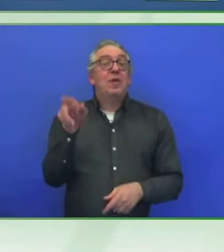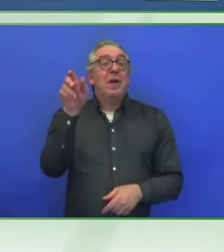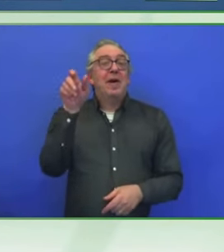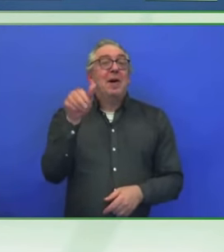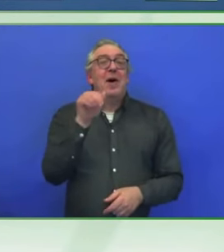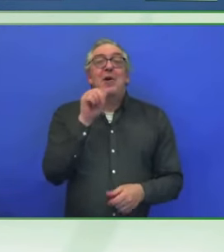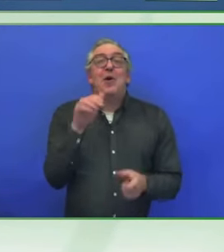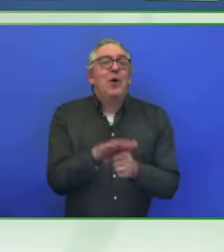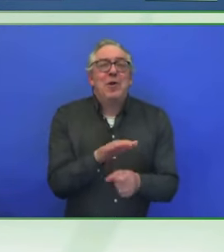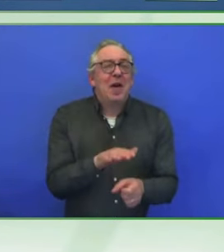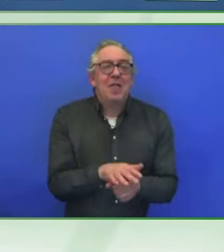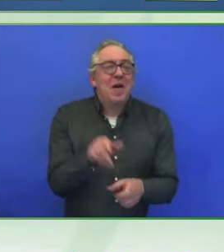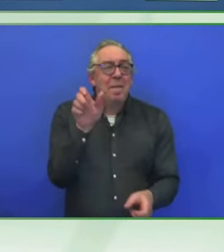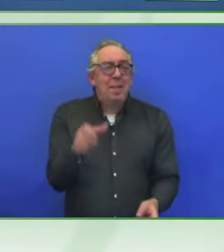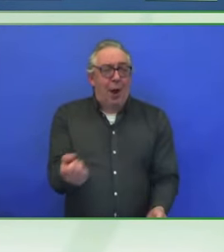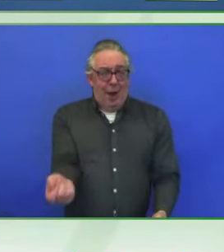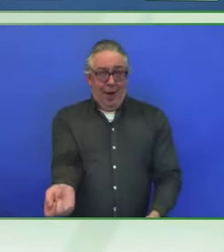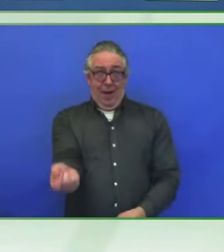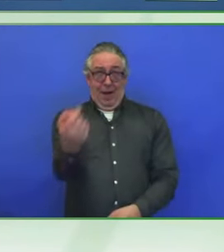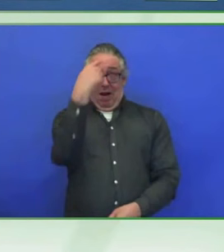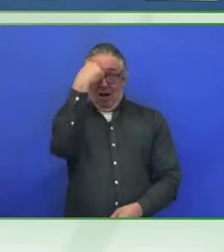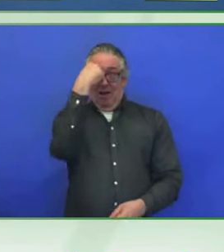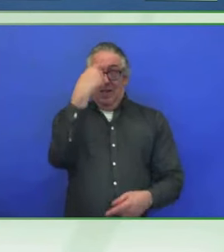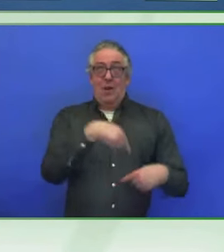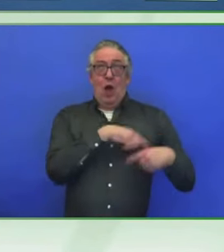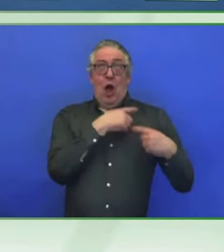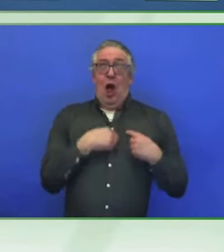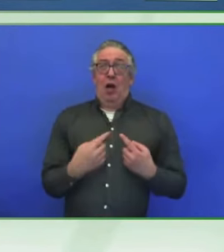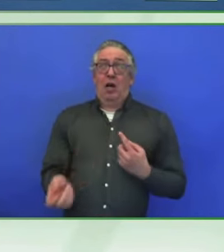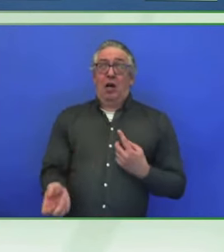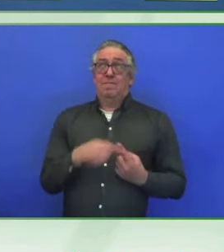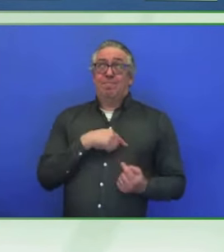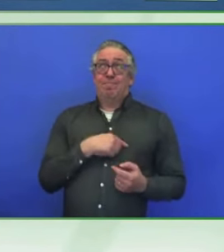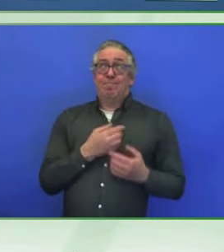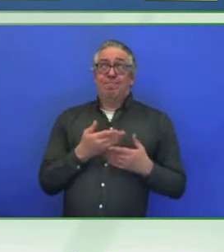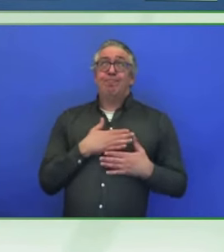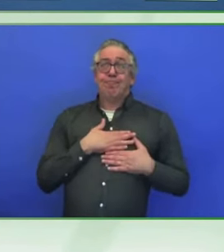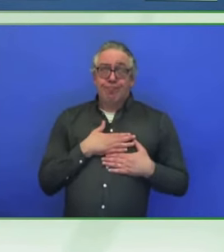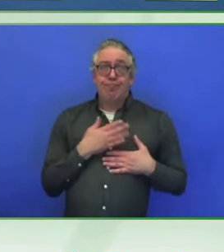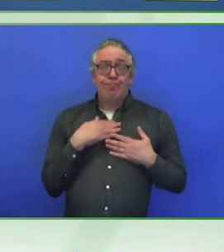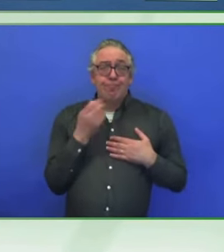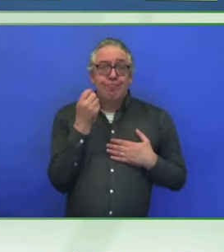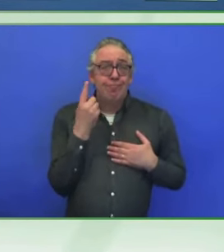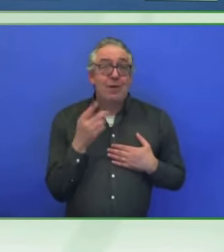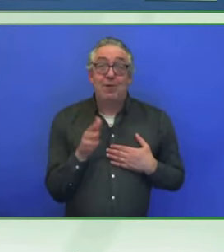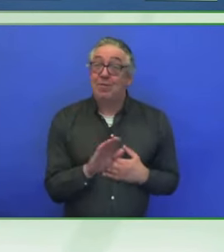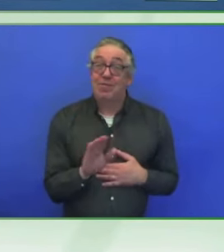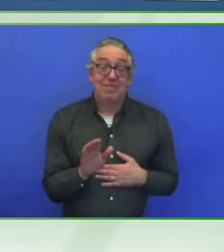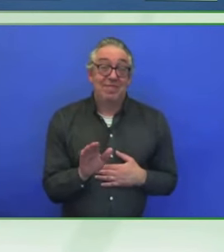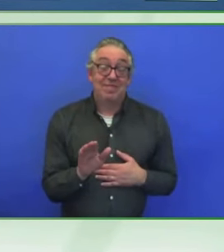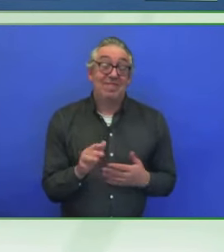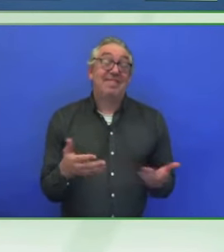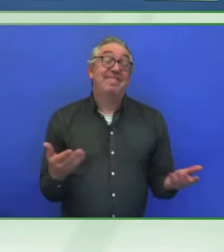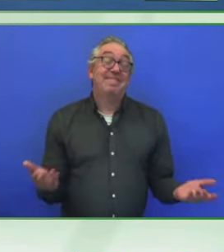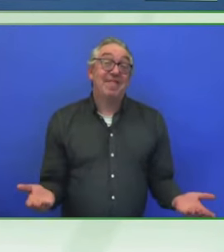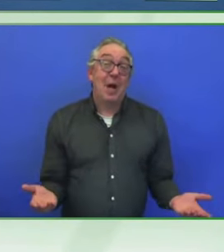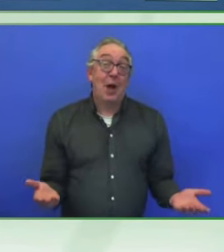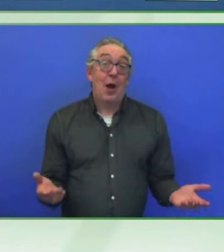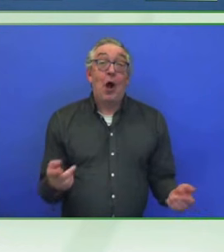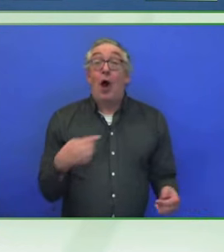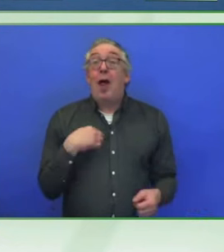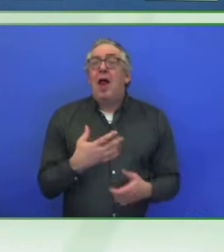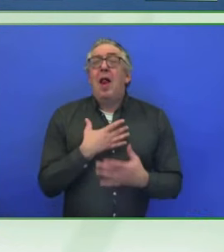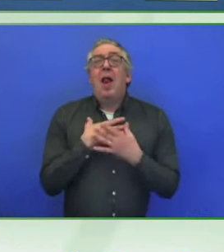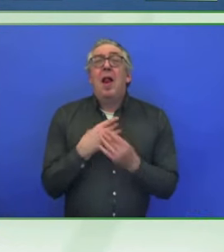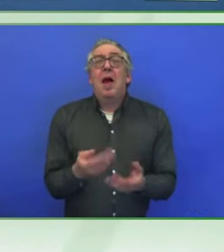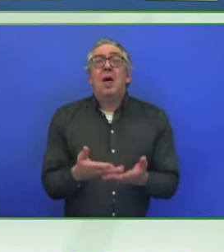So again, I'm sorry that I, I, I've been passionate about this, uh, public procurement, uh, methods, but I